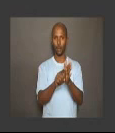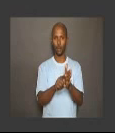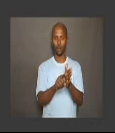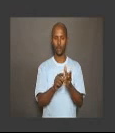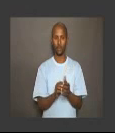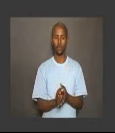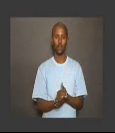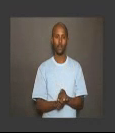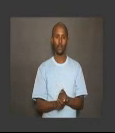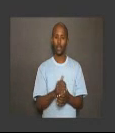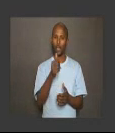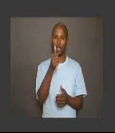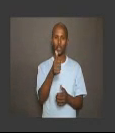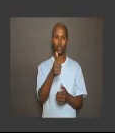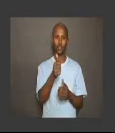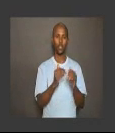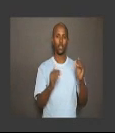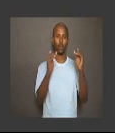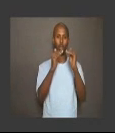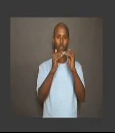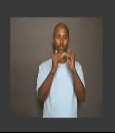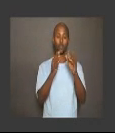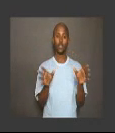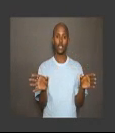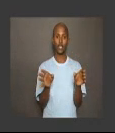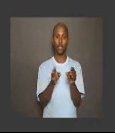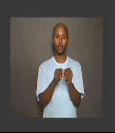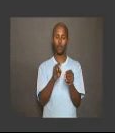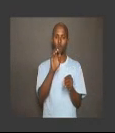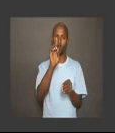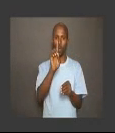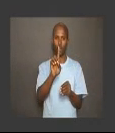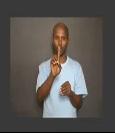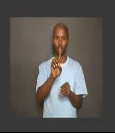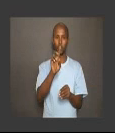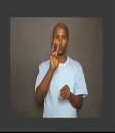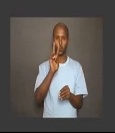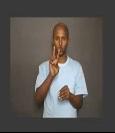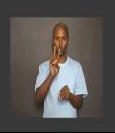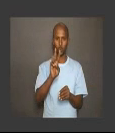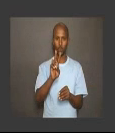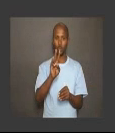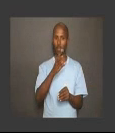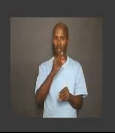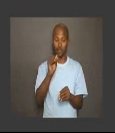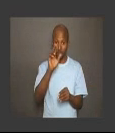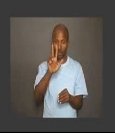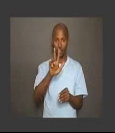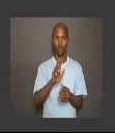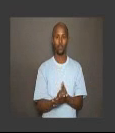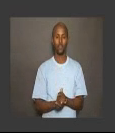Let A equal the set of 1, 2, and 3.